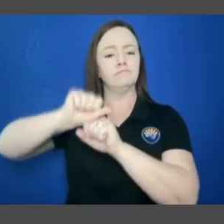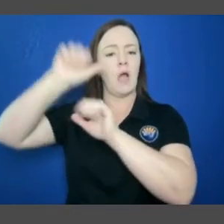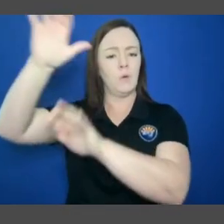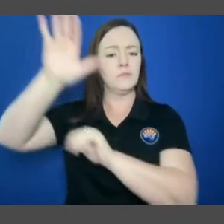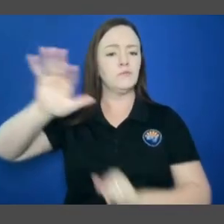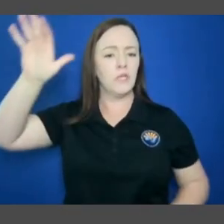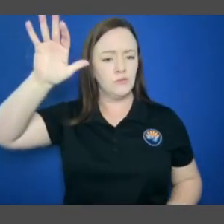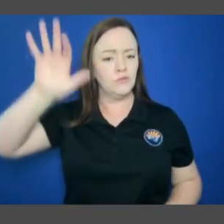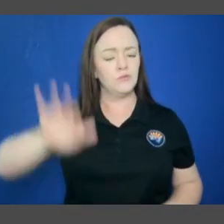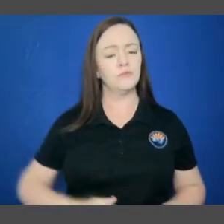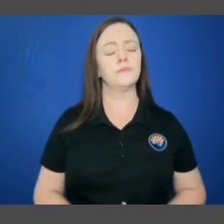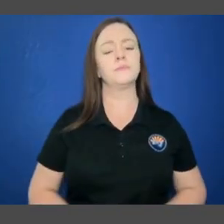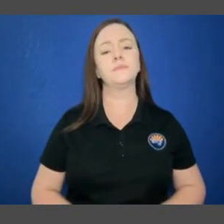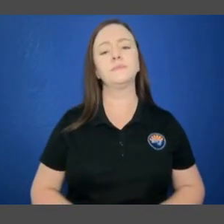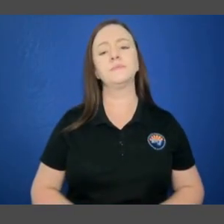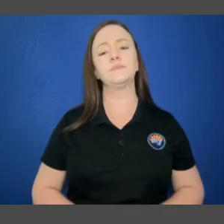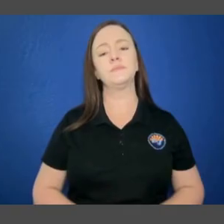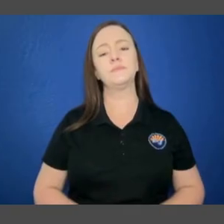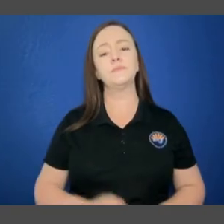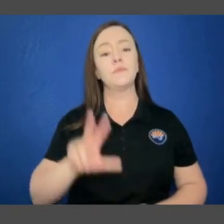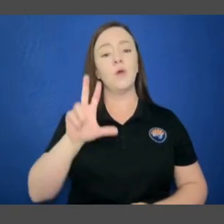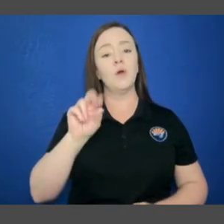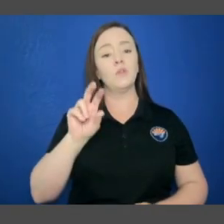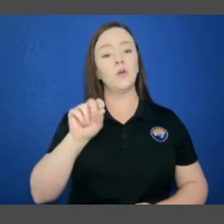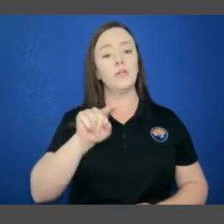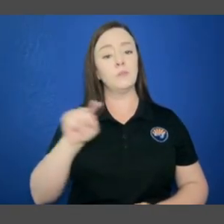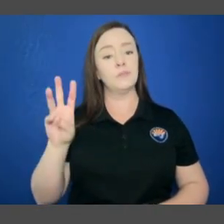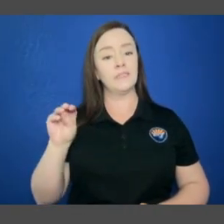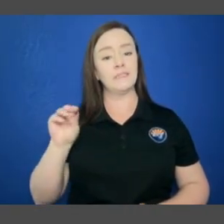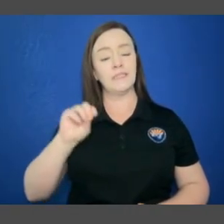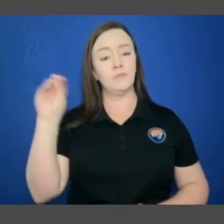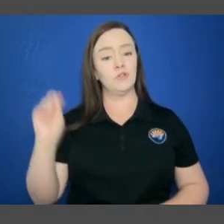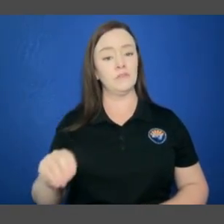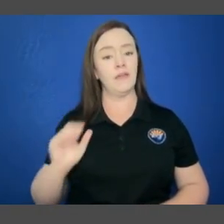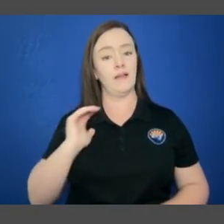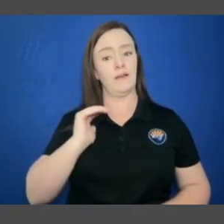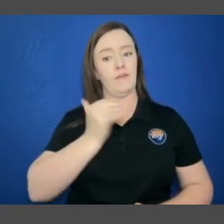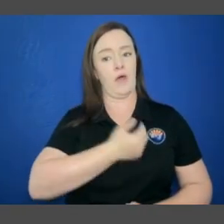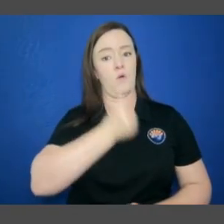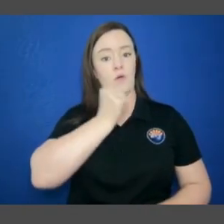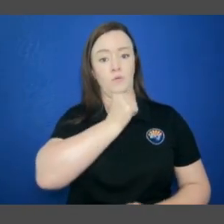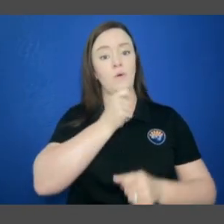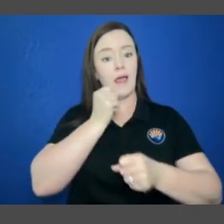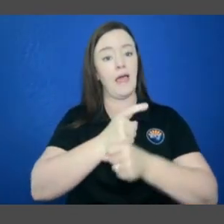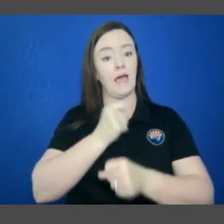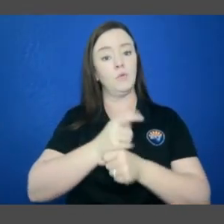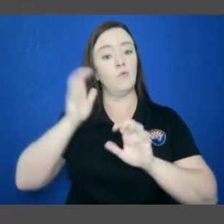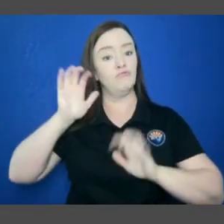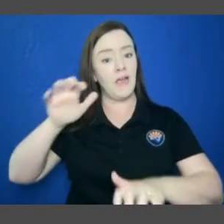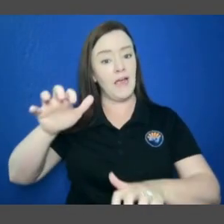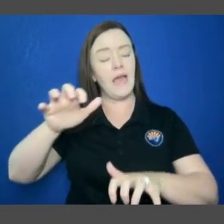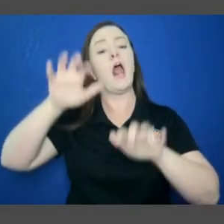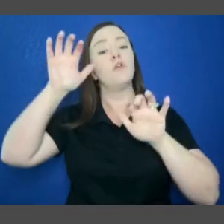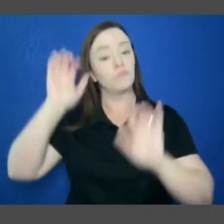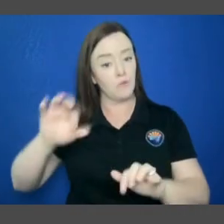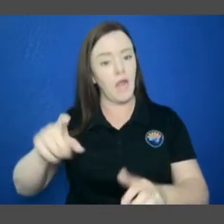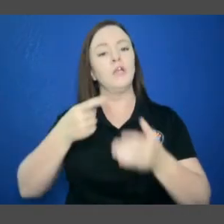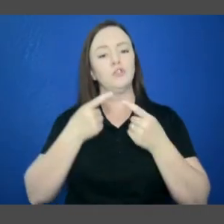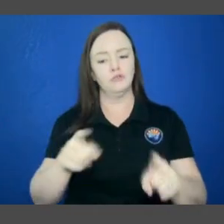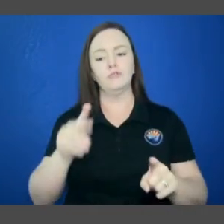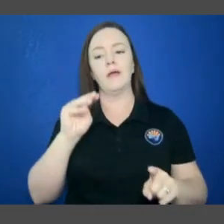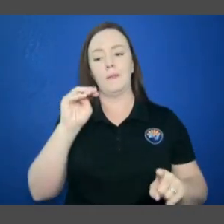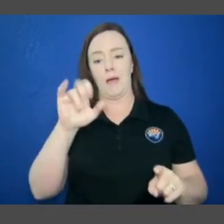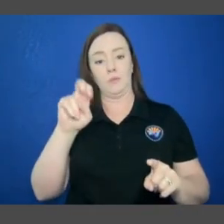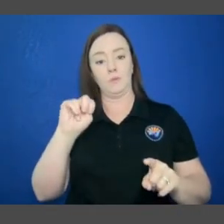Overall, about 30 to 60 percent of the state's annual precipitation falls during the monsoon, which